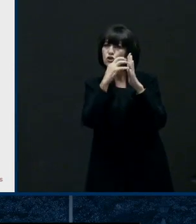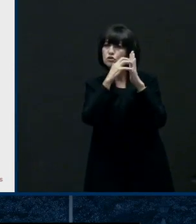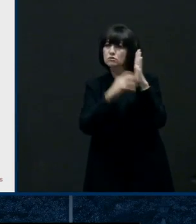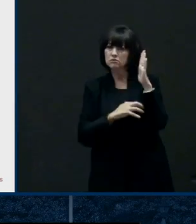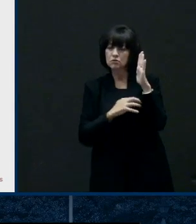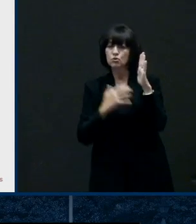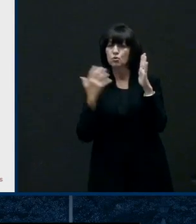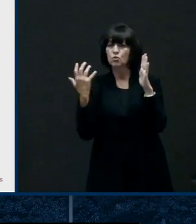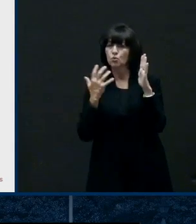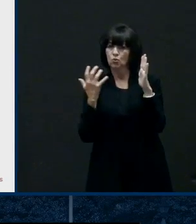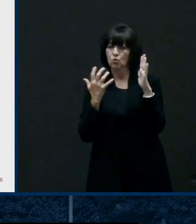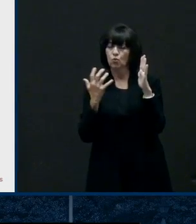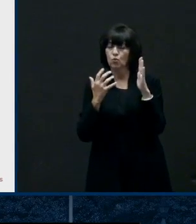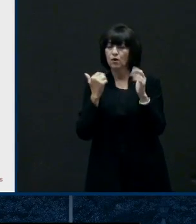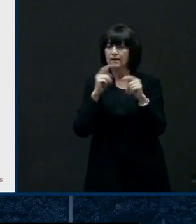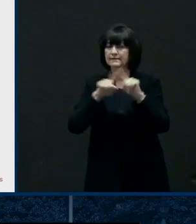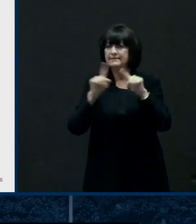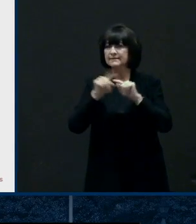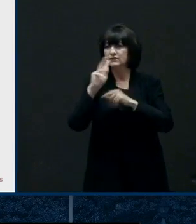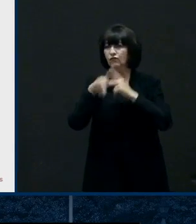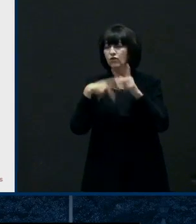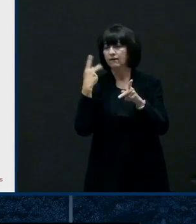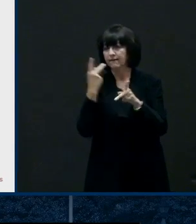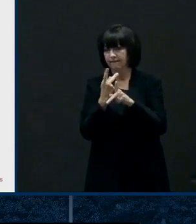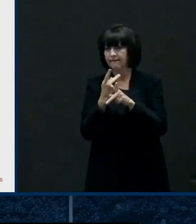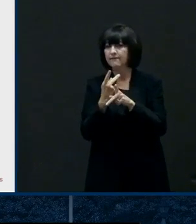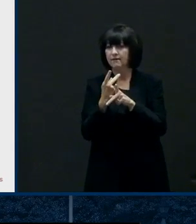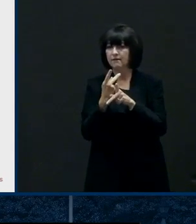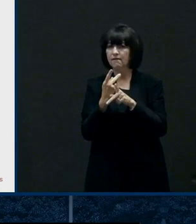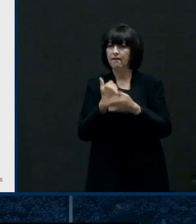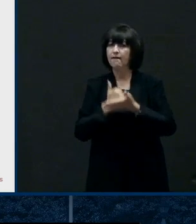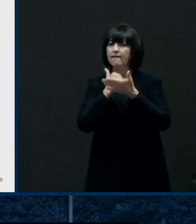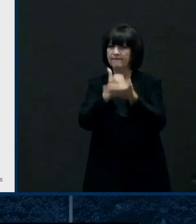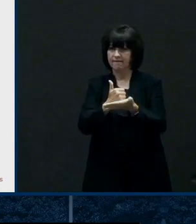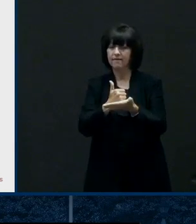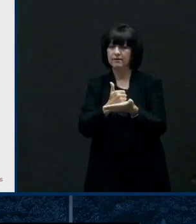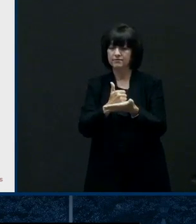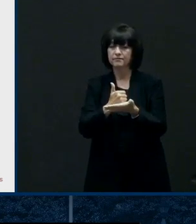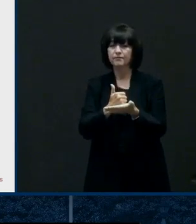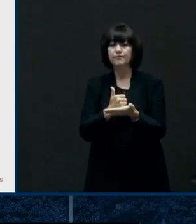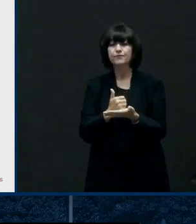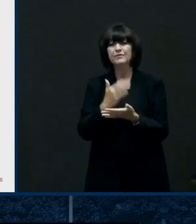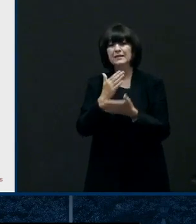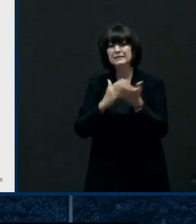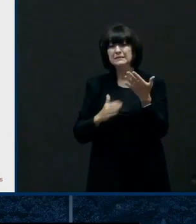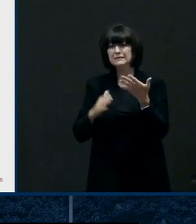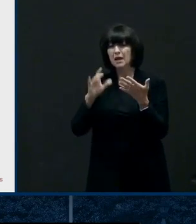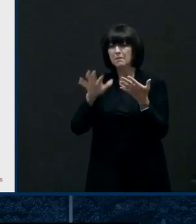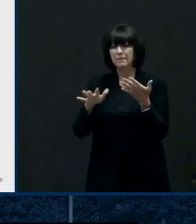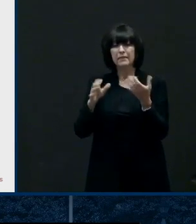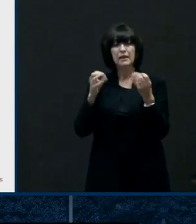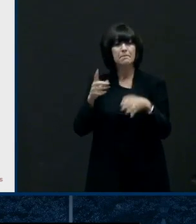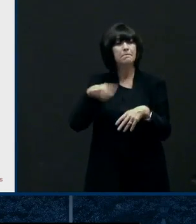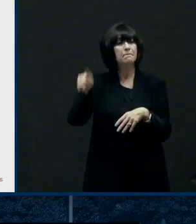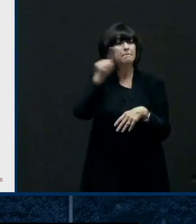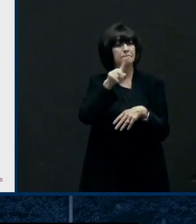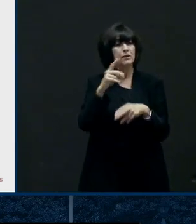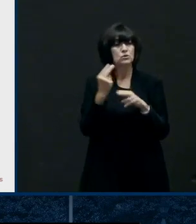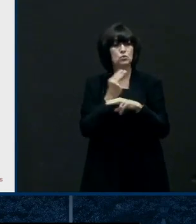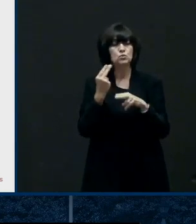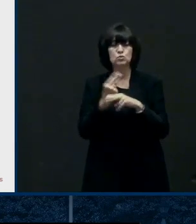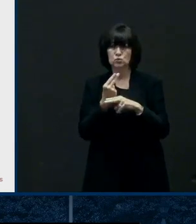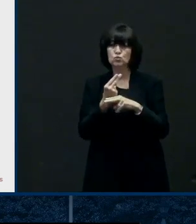works the best face coverings that have multiple layers of fabric which are is the type that many of us do wear